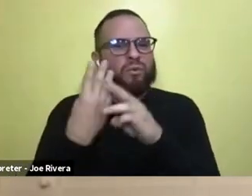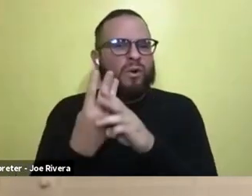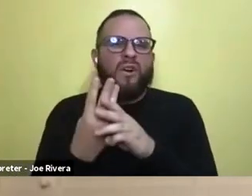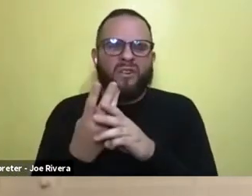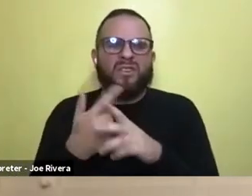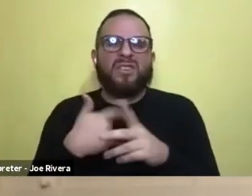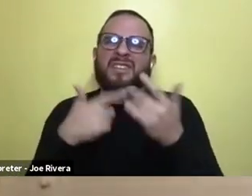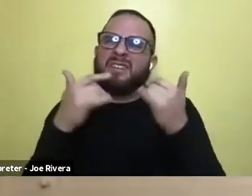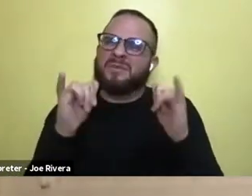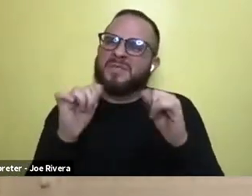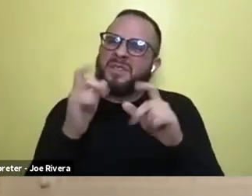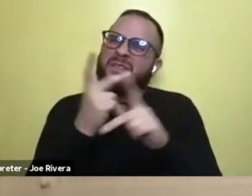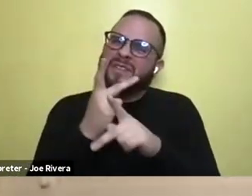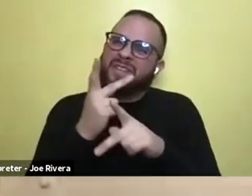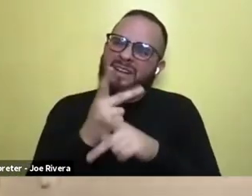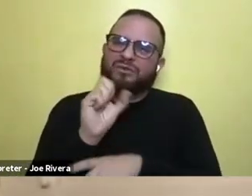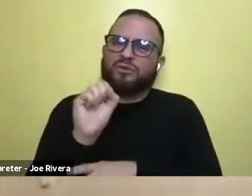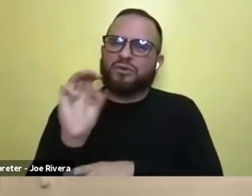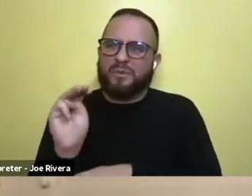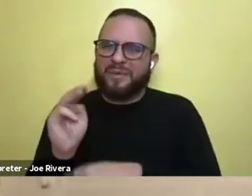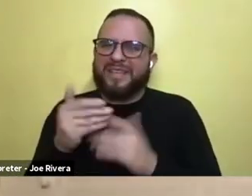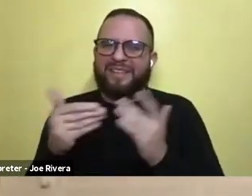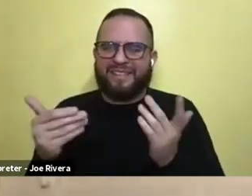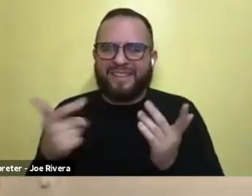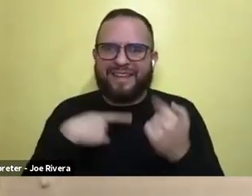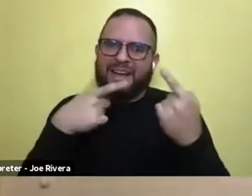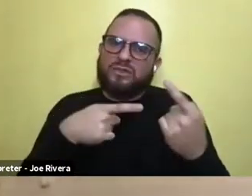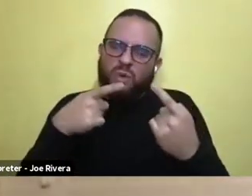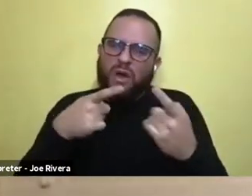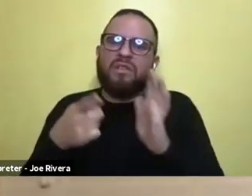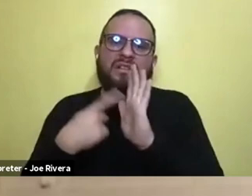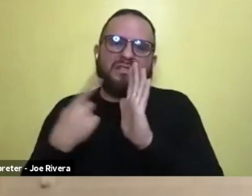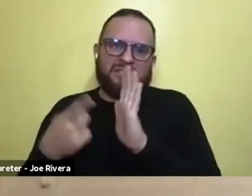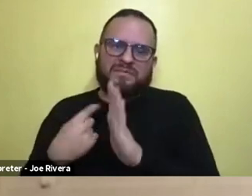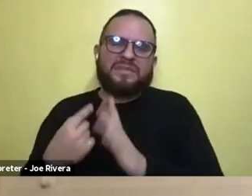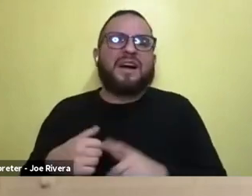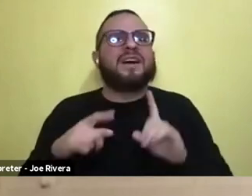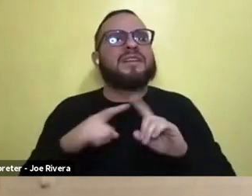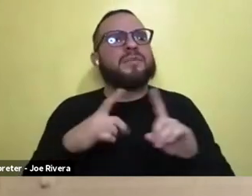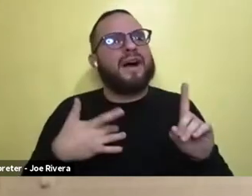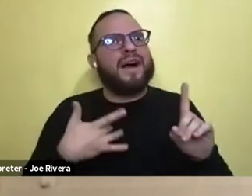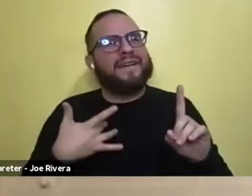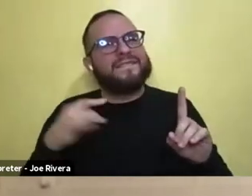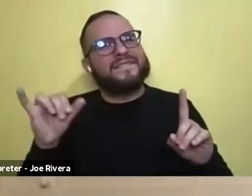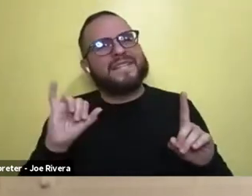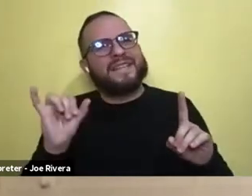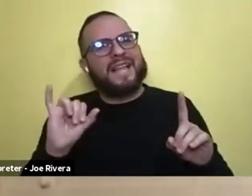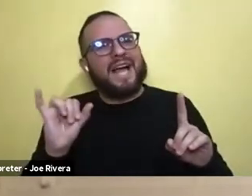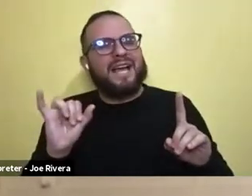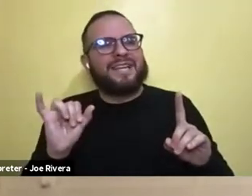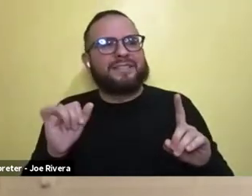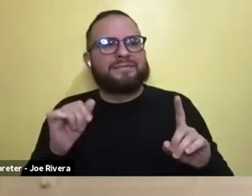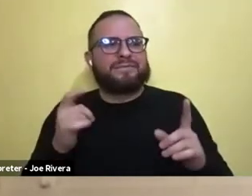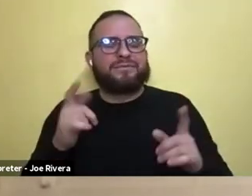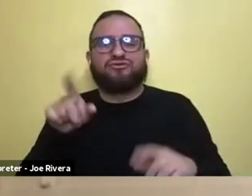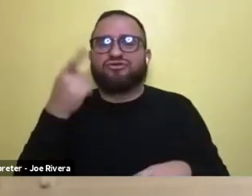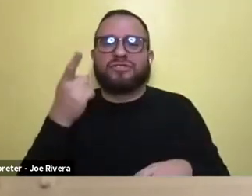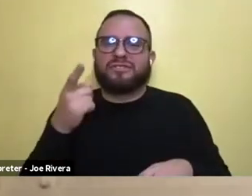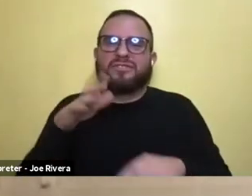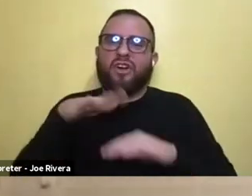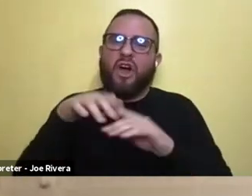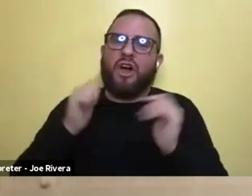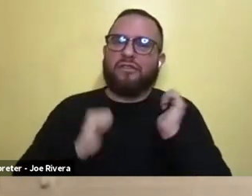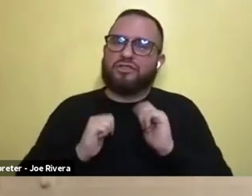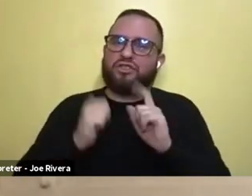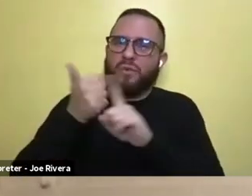out the social media thing. I struggle with that sometimes, but I just feel that just being on the show itself is, is a way